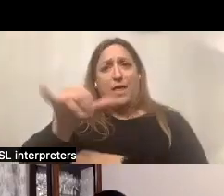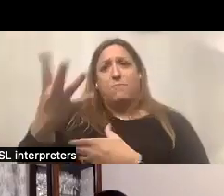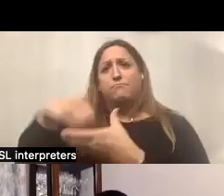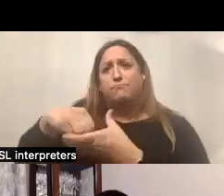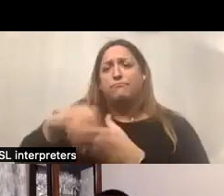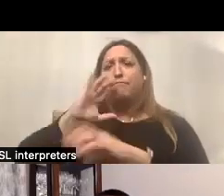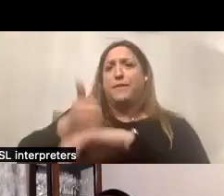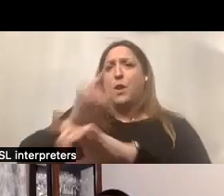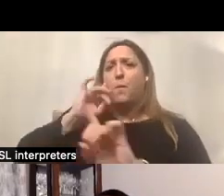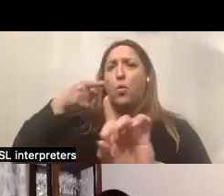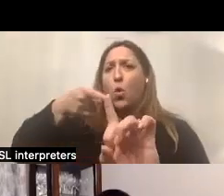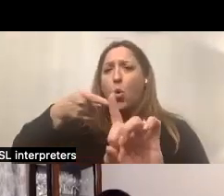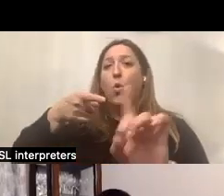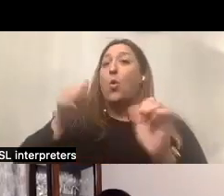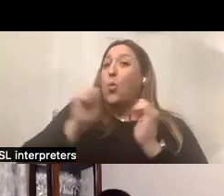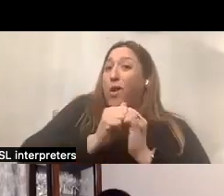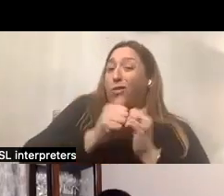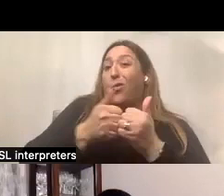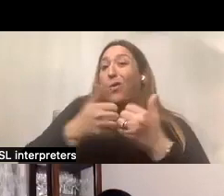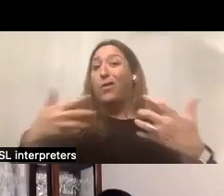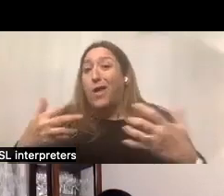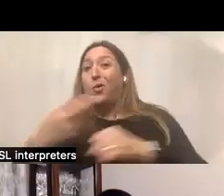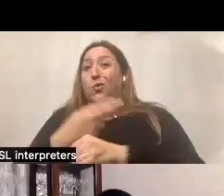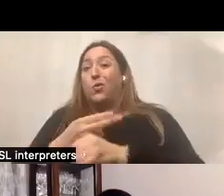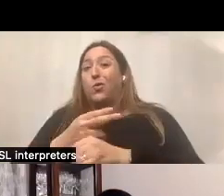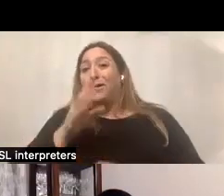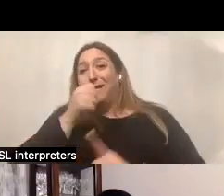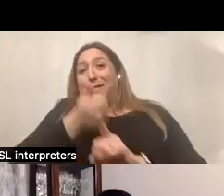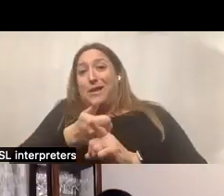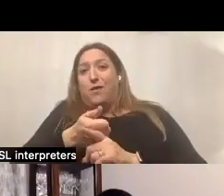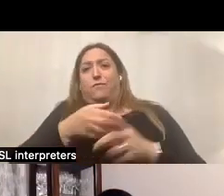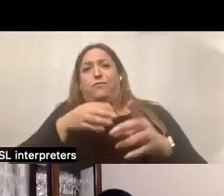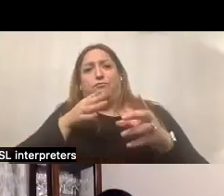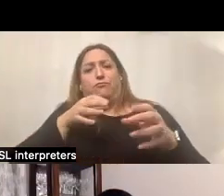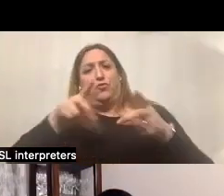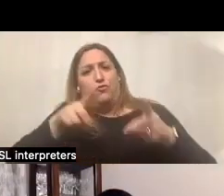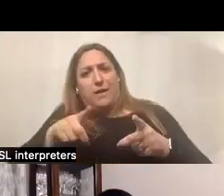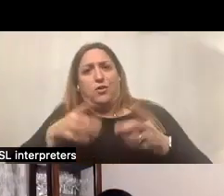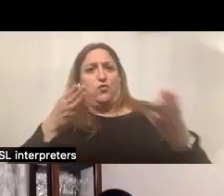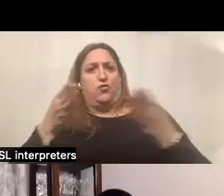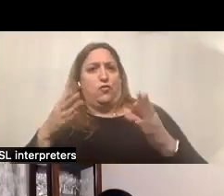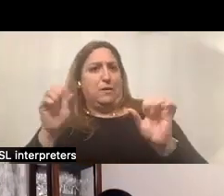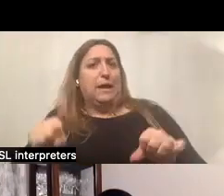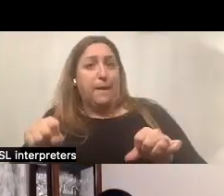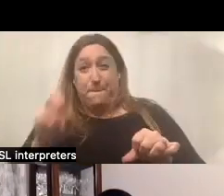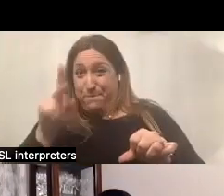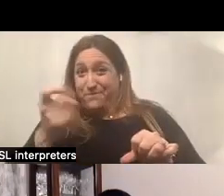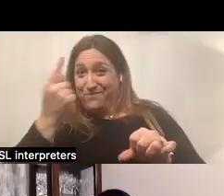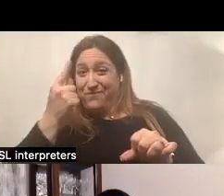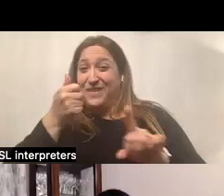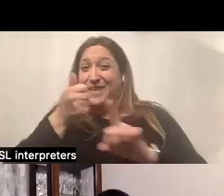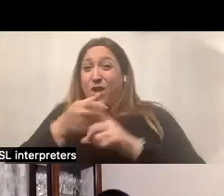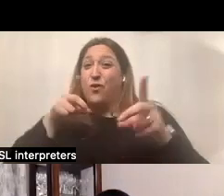with or without using self-directed services. Okay. Because self-directed